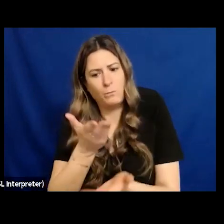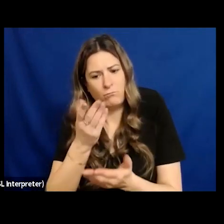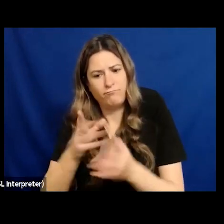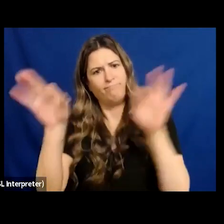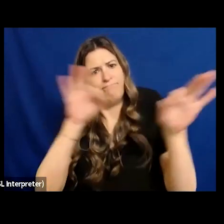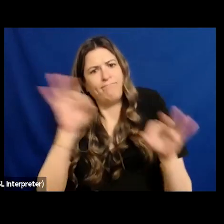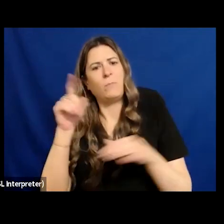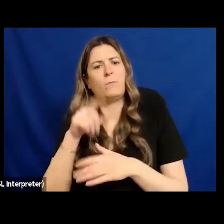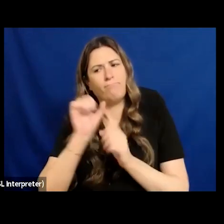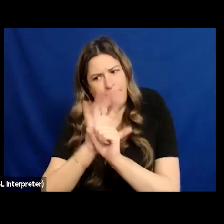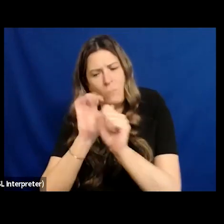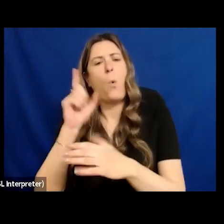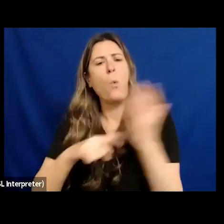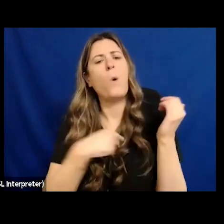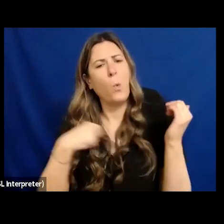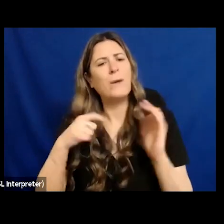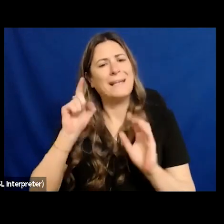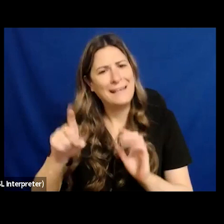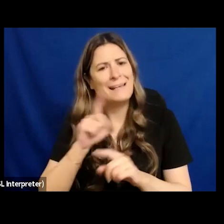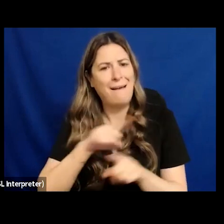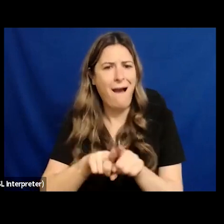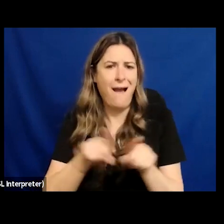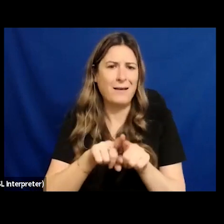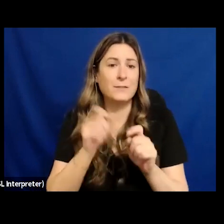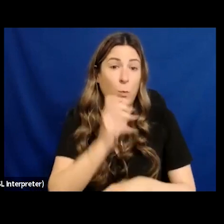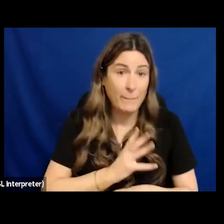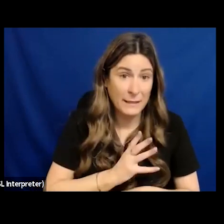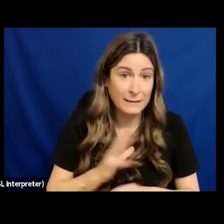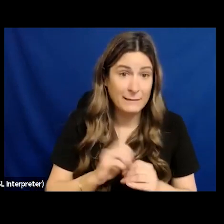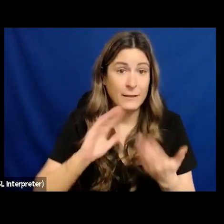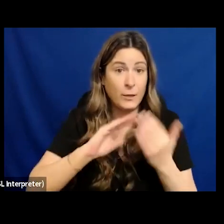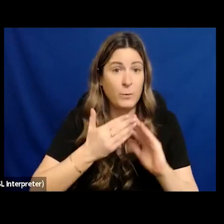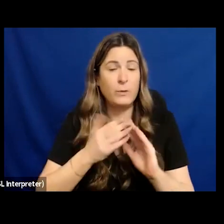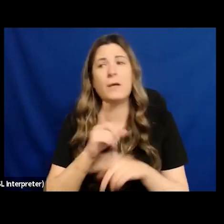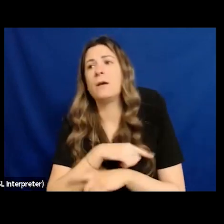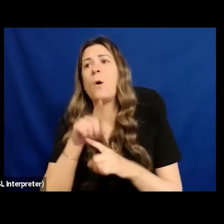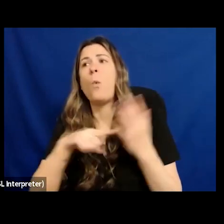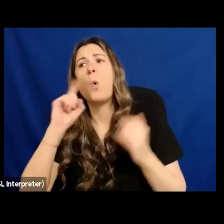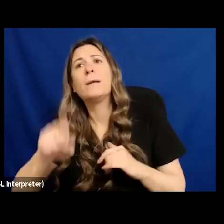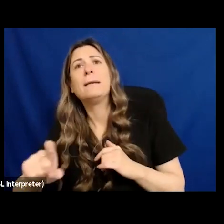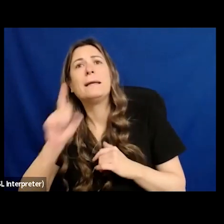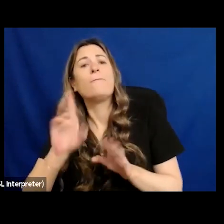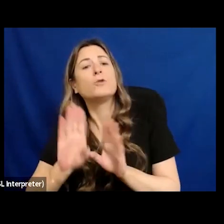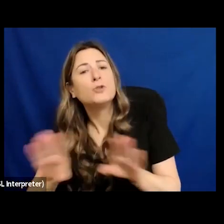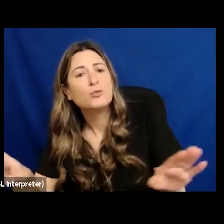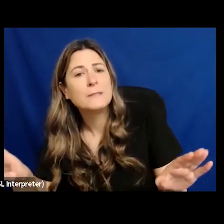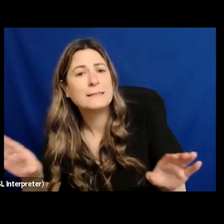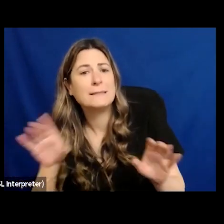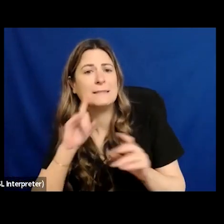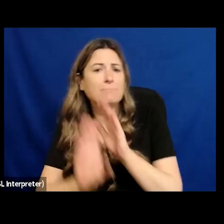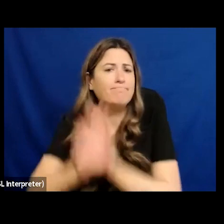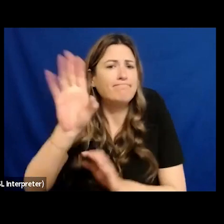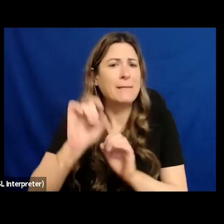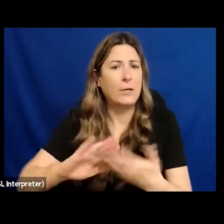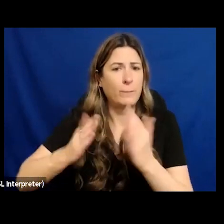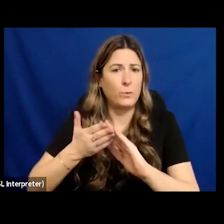children as we raise them up we need good opportunities we need those opportunities where we're free from harassment